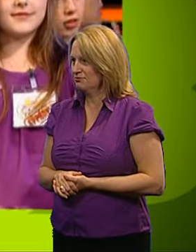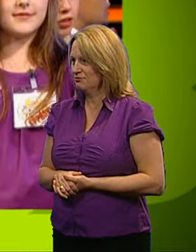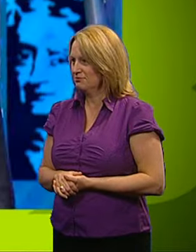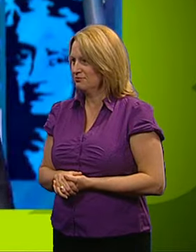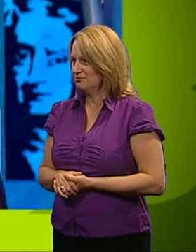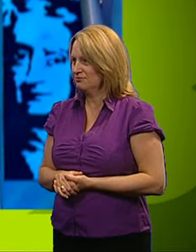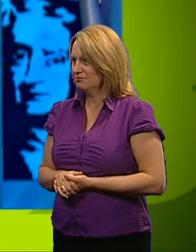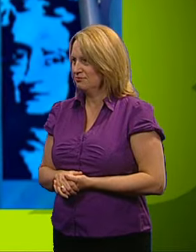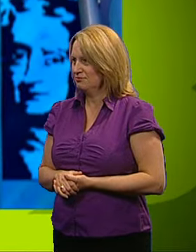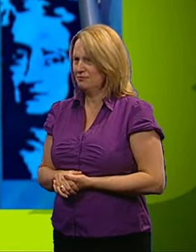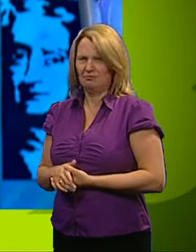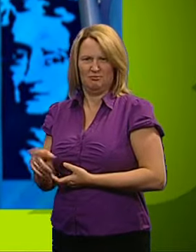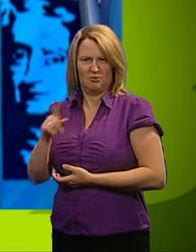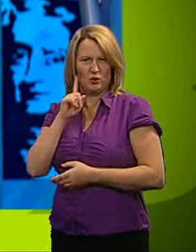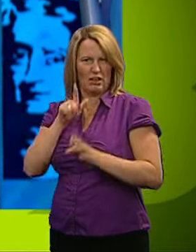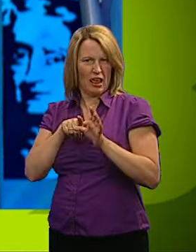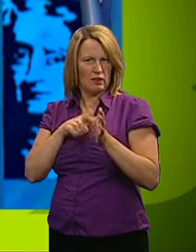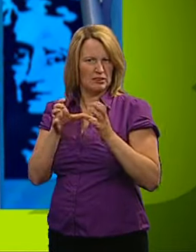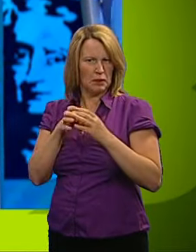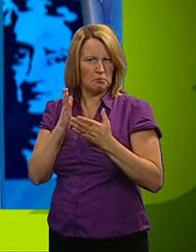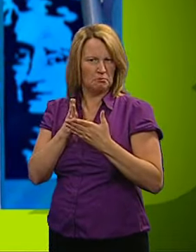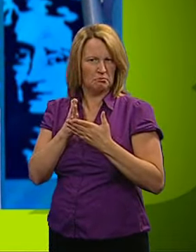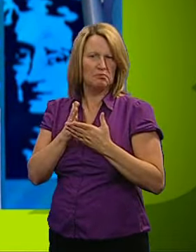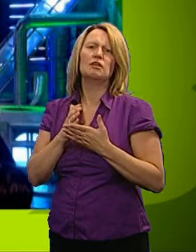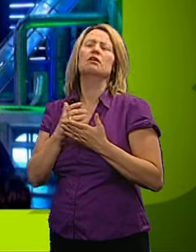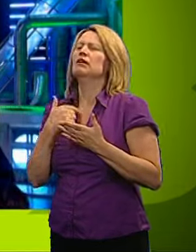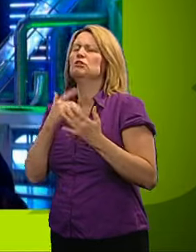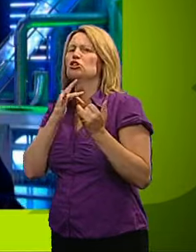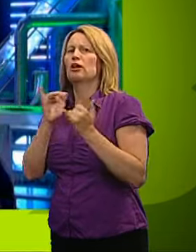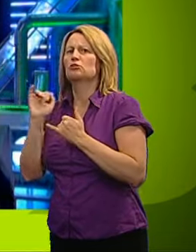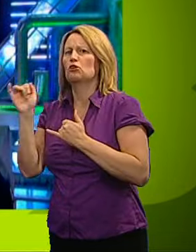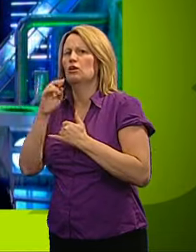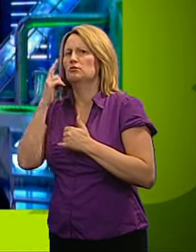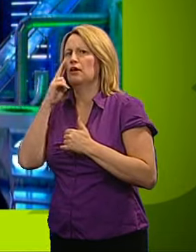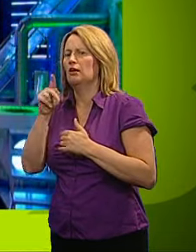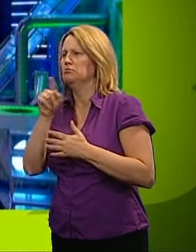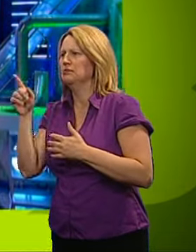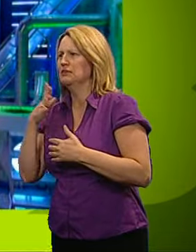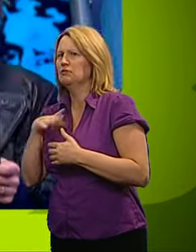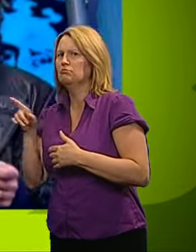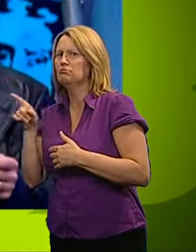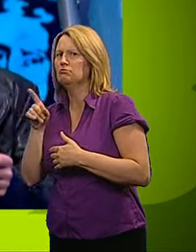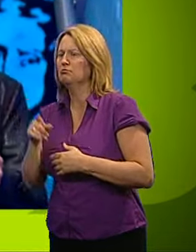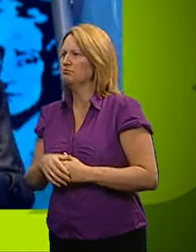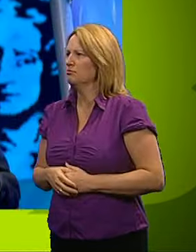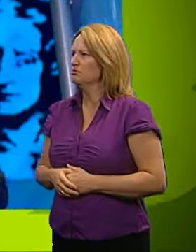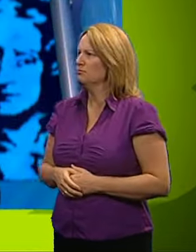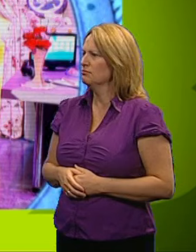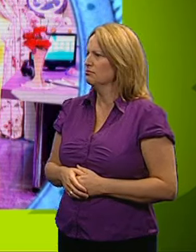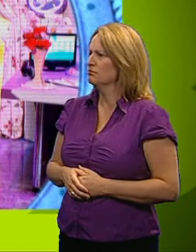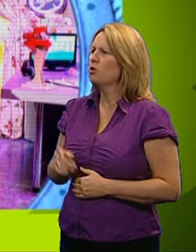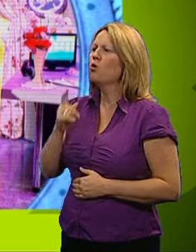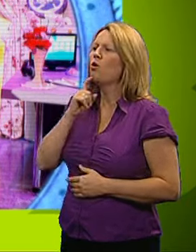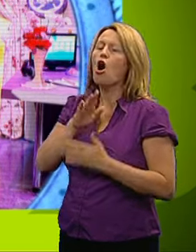Uh... OK, OK, well, you do now look like the yellow team, so we need to check for security reasons. Your names, please. You are?